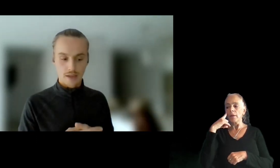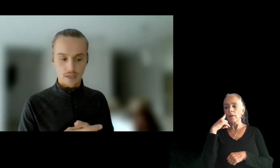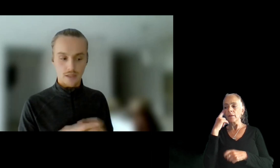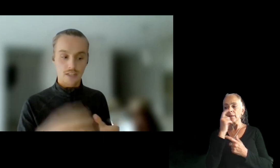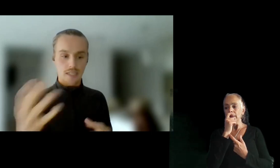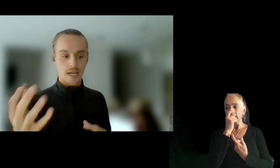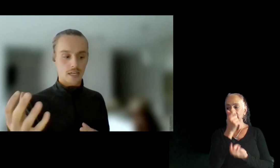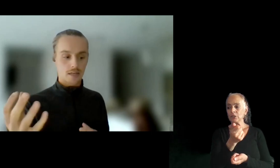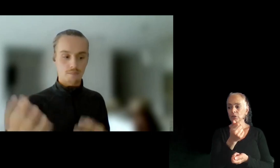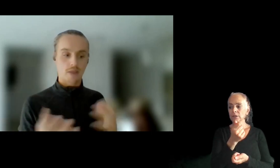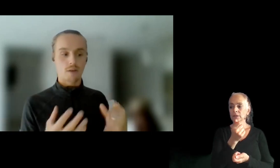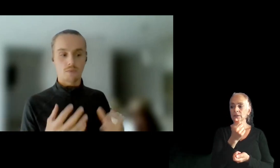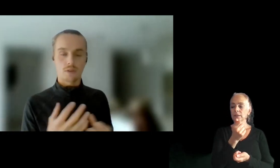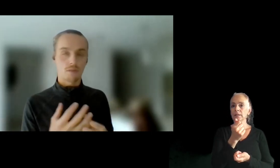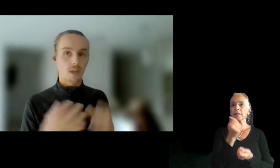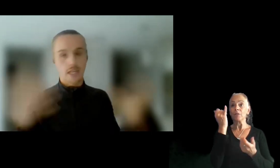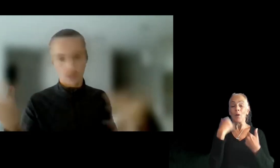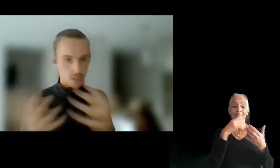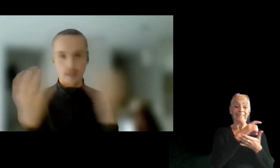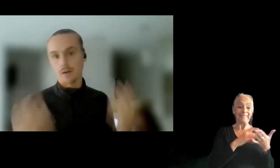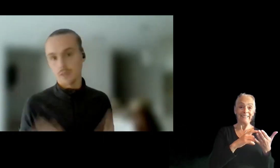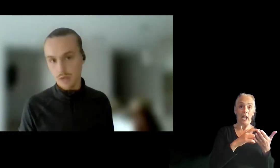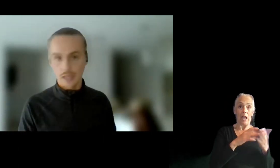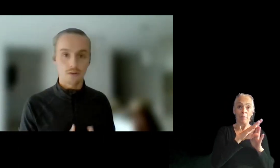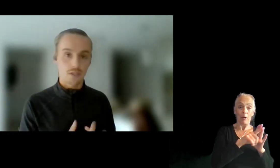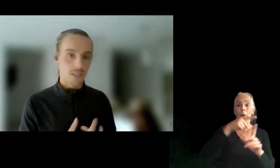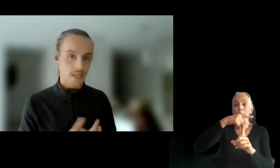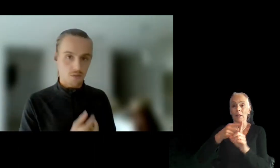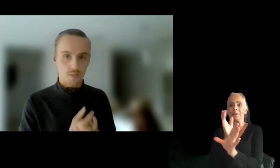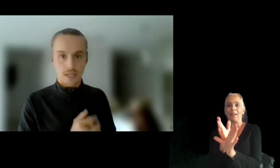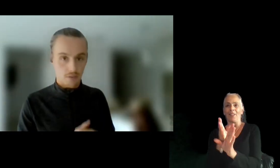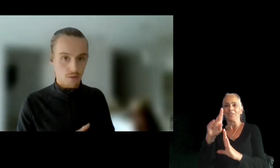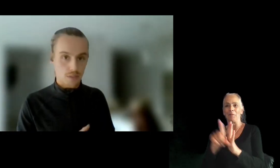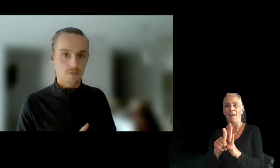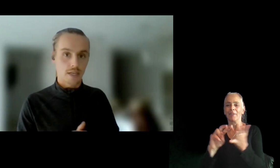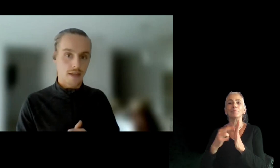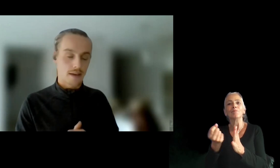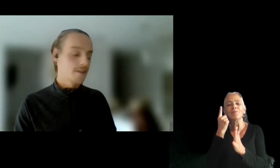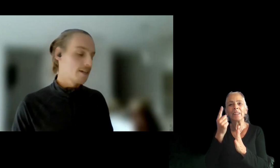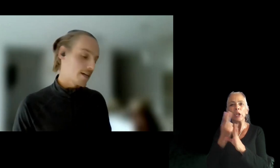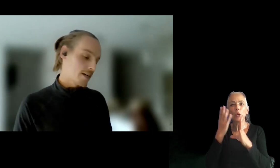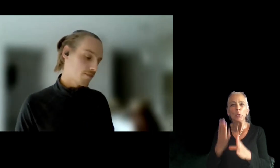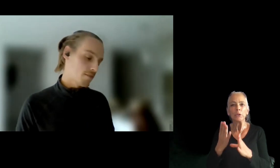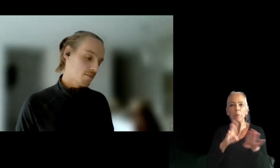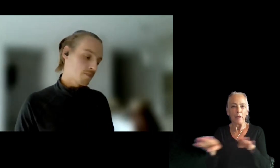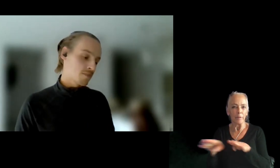having a design background with a psychology background as well, like understanding user behavior and stuff like that.